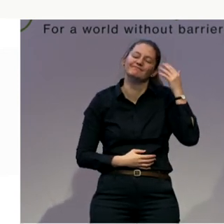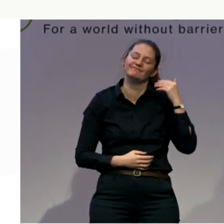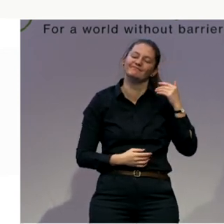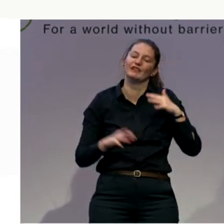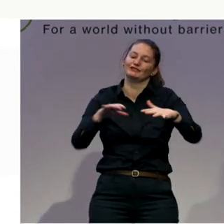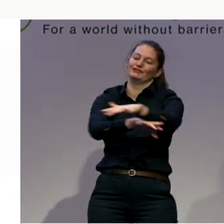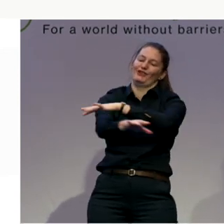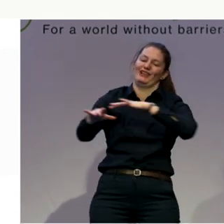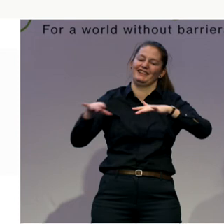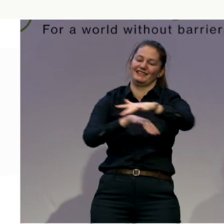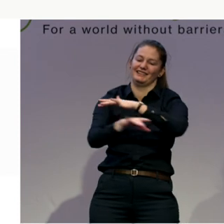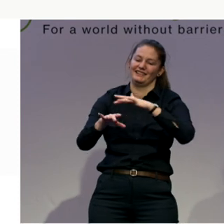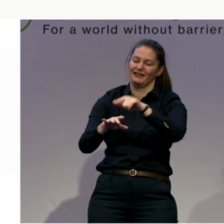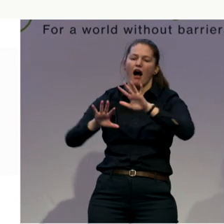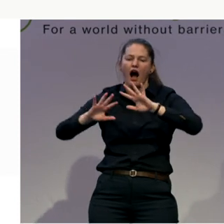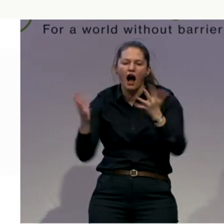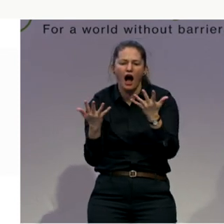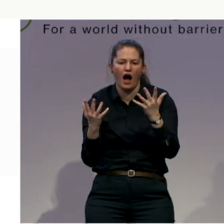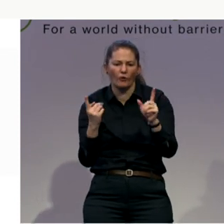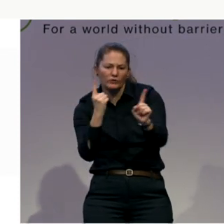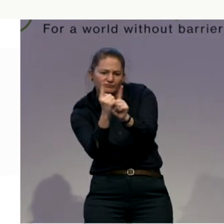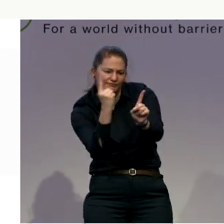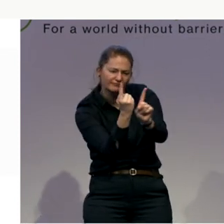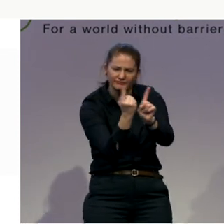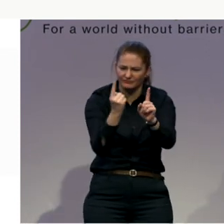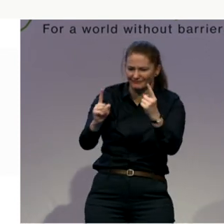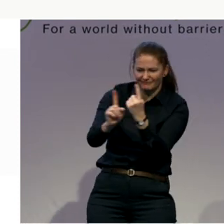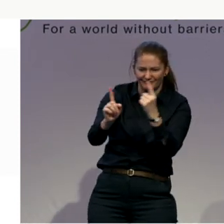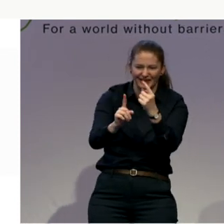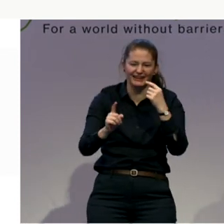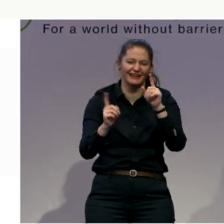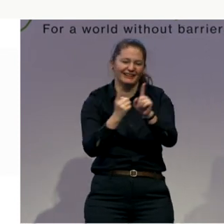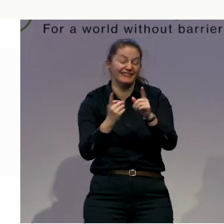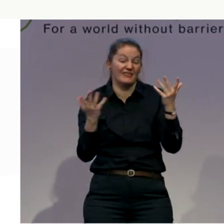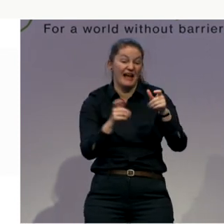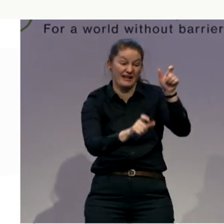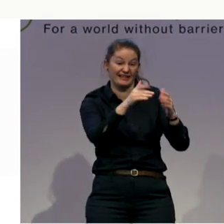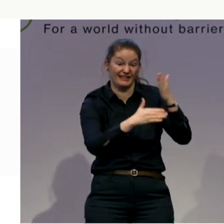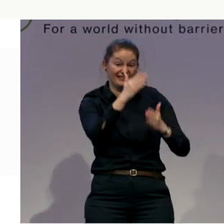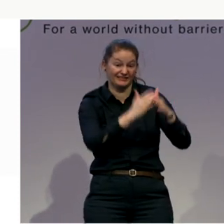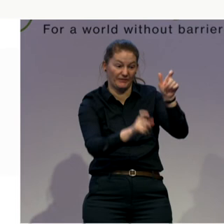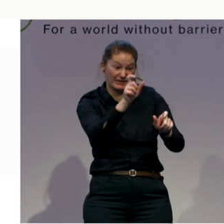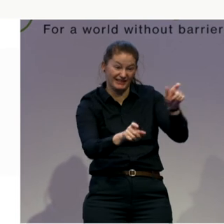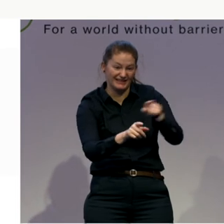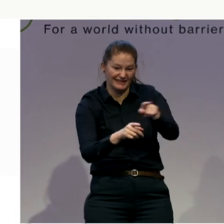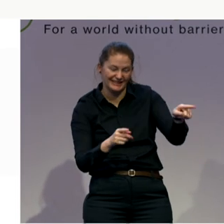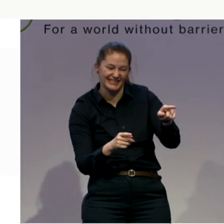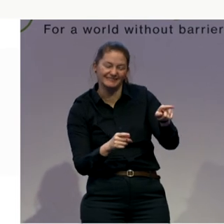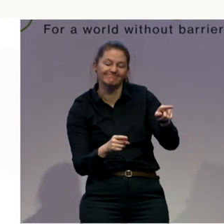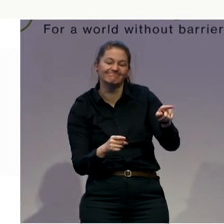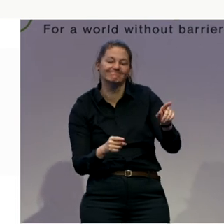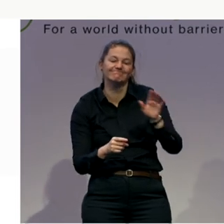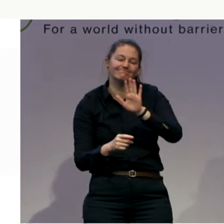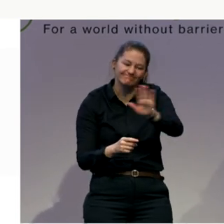specific needs. All steps taken to protect and promote the rights of disabled people make our society